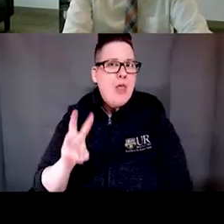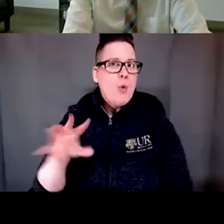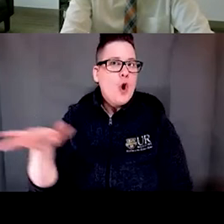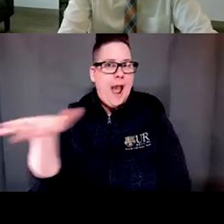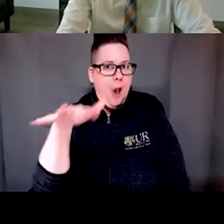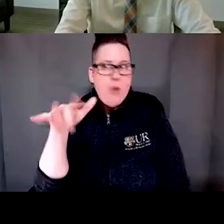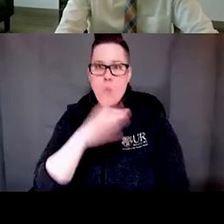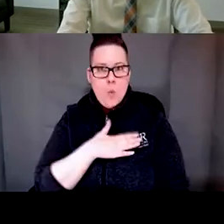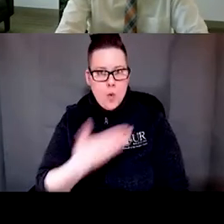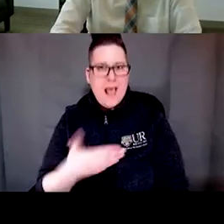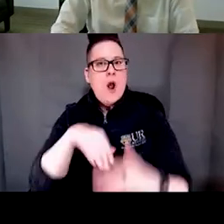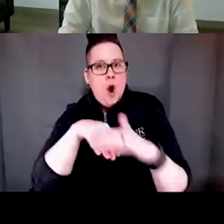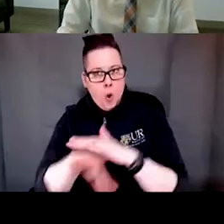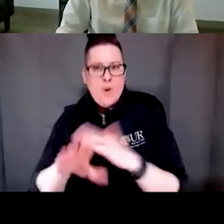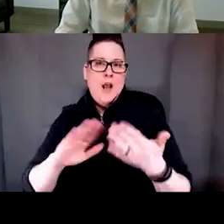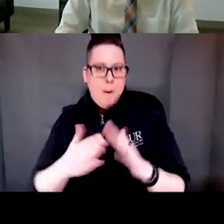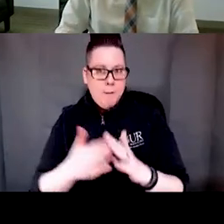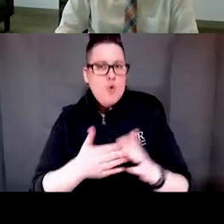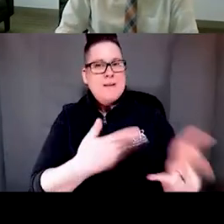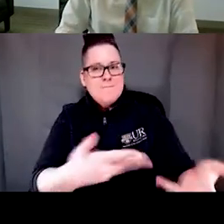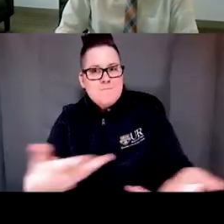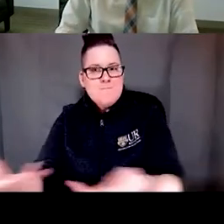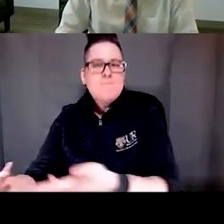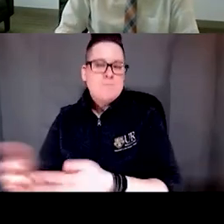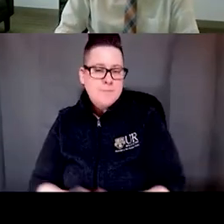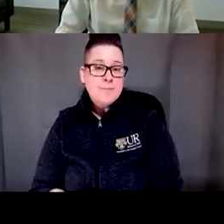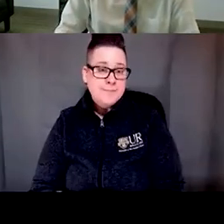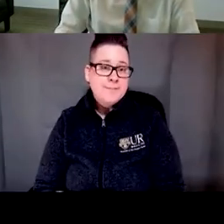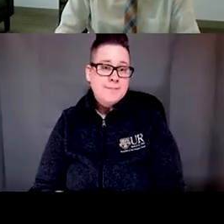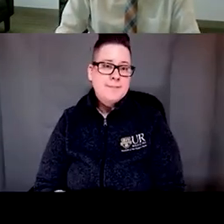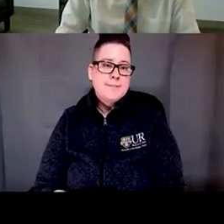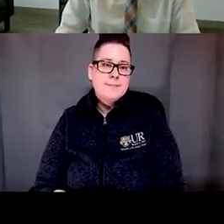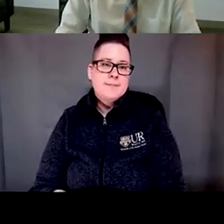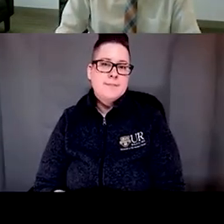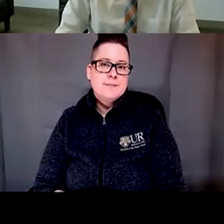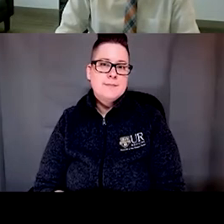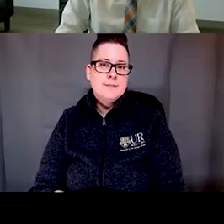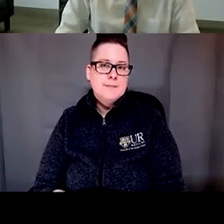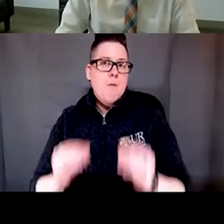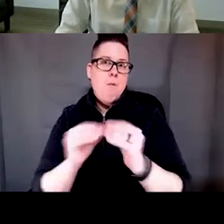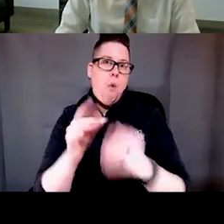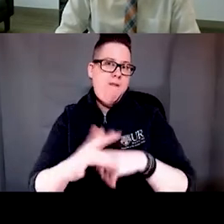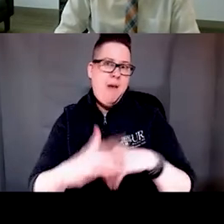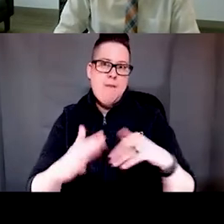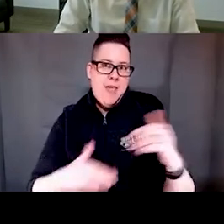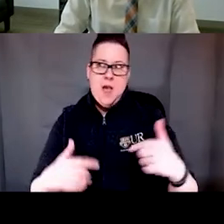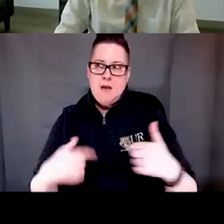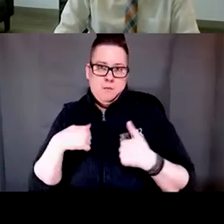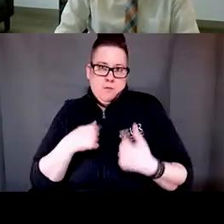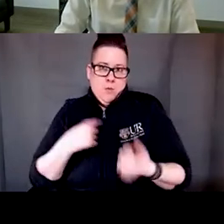to go into the community and address these issues much more so than what we would be able to do